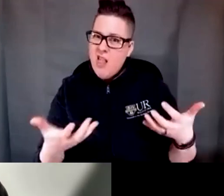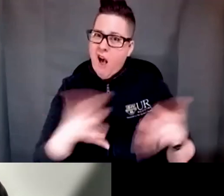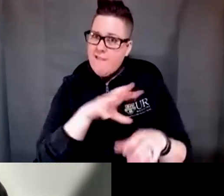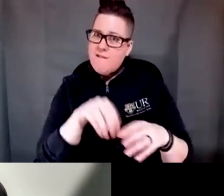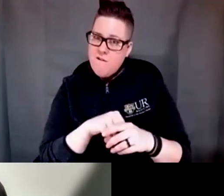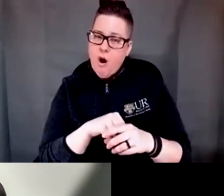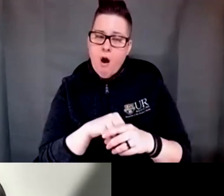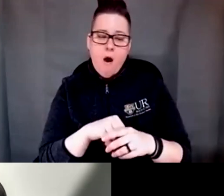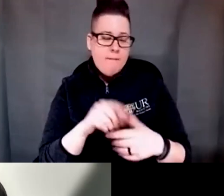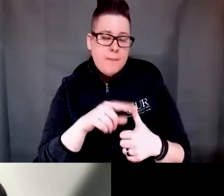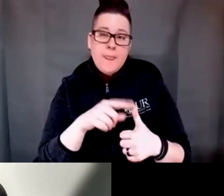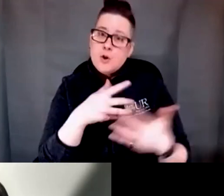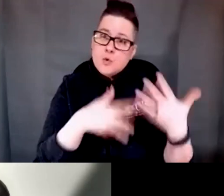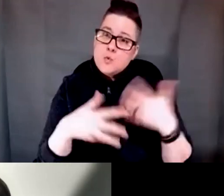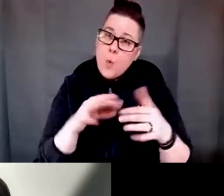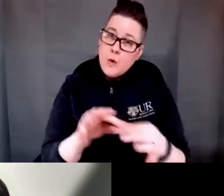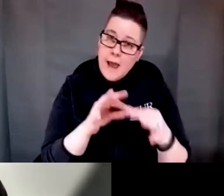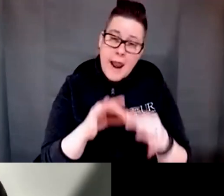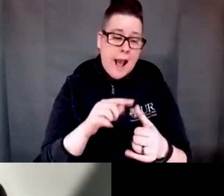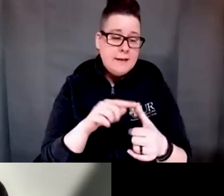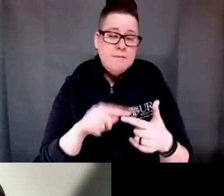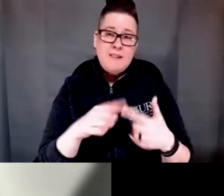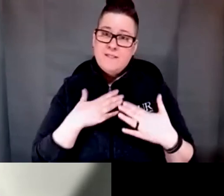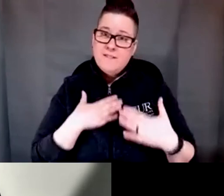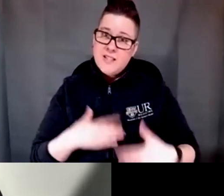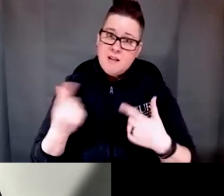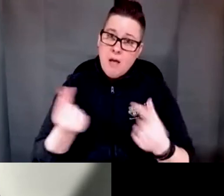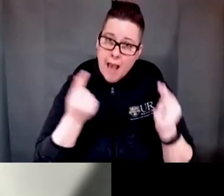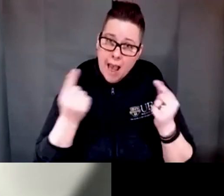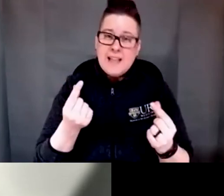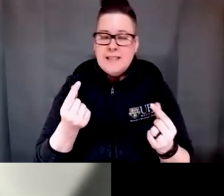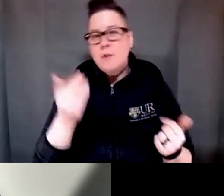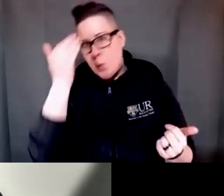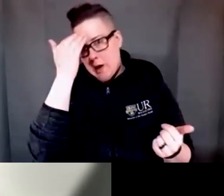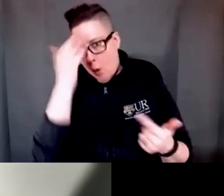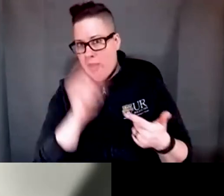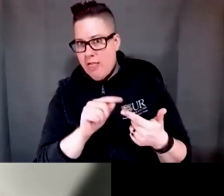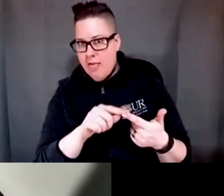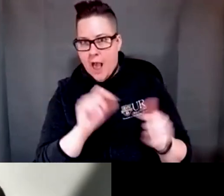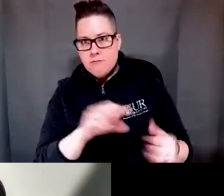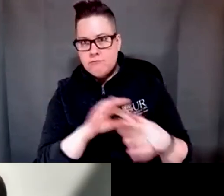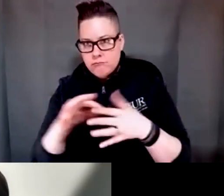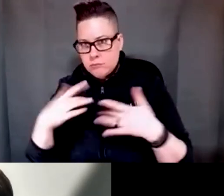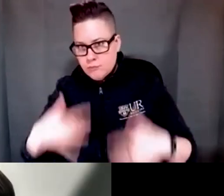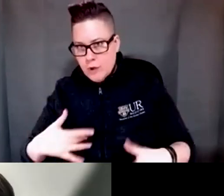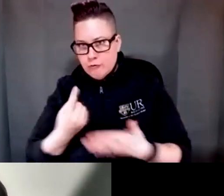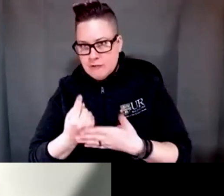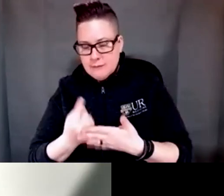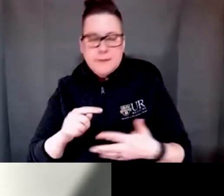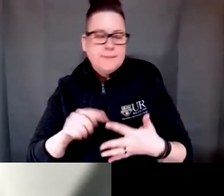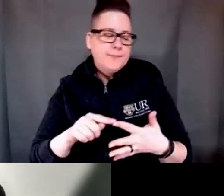the social connectedness there's the physical activity itself which we know can be related to depression treatment